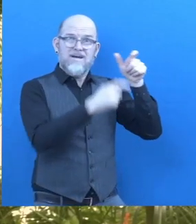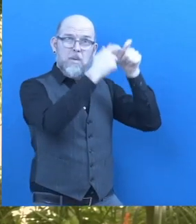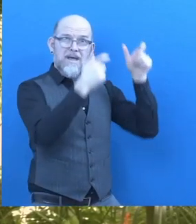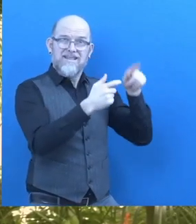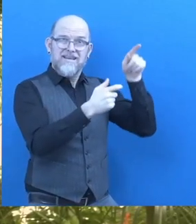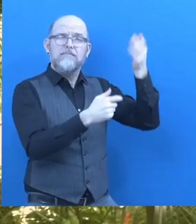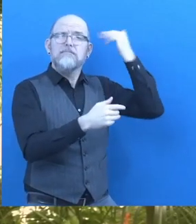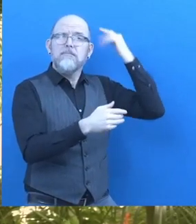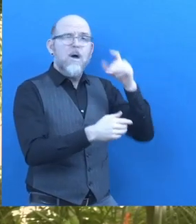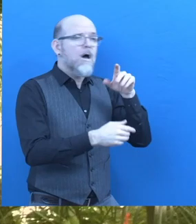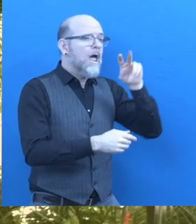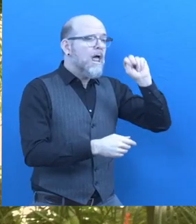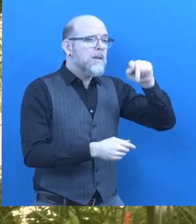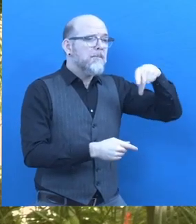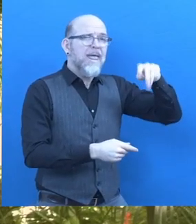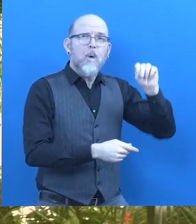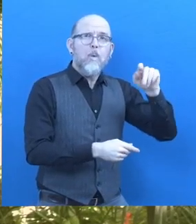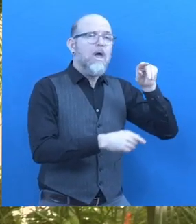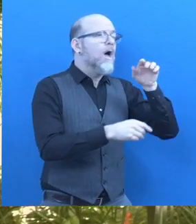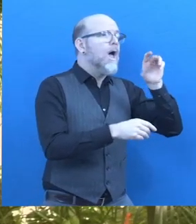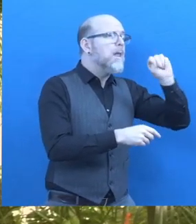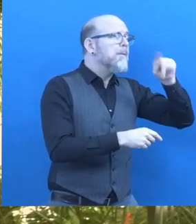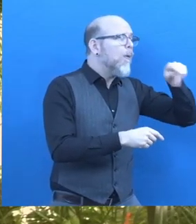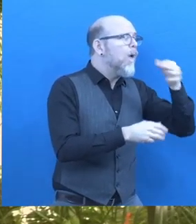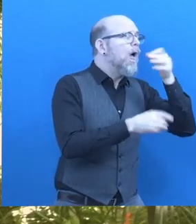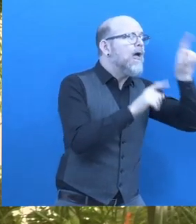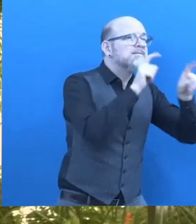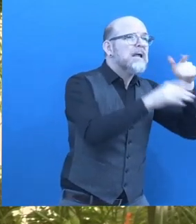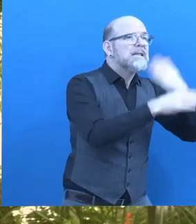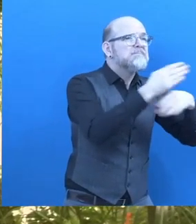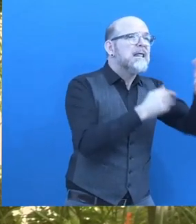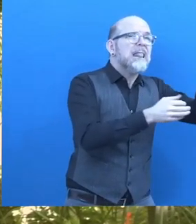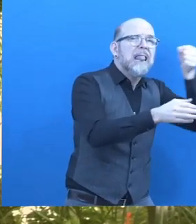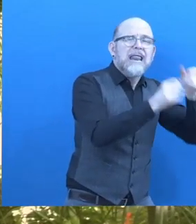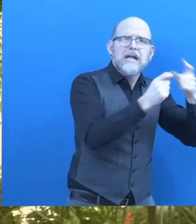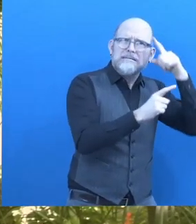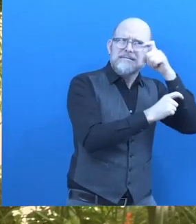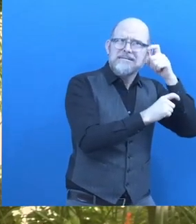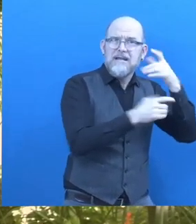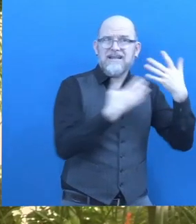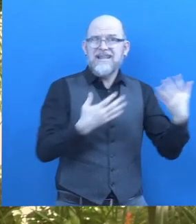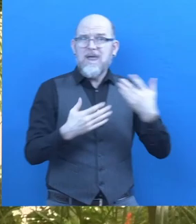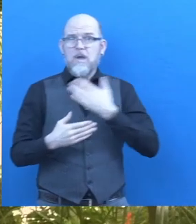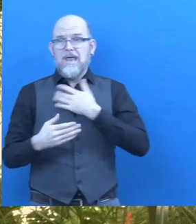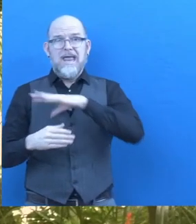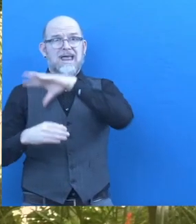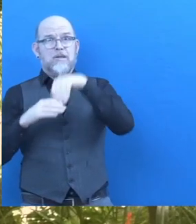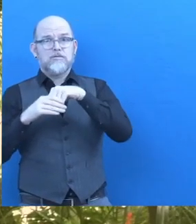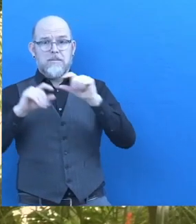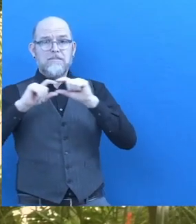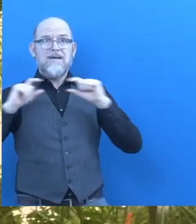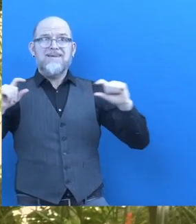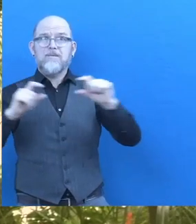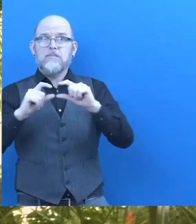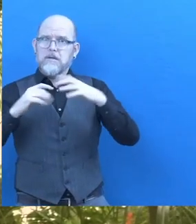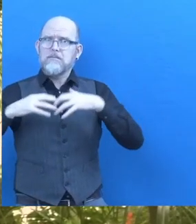needed to go NGO by NGO to find only a few applicants with disabilities. By creating INCLUIME, we streamlined